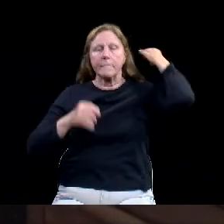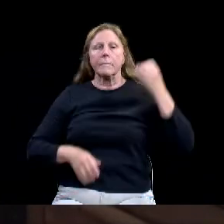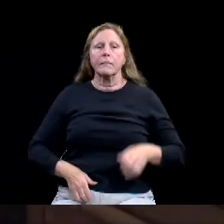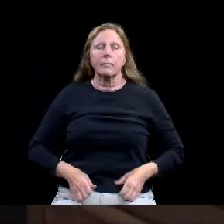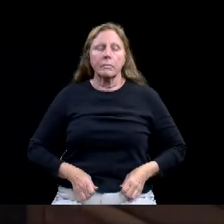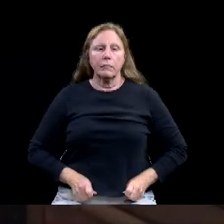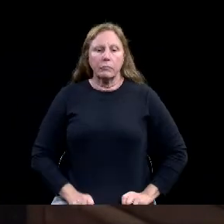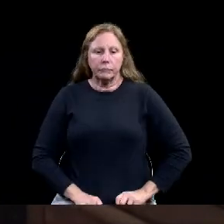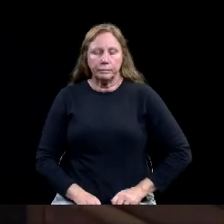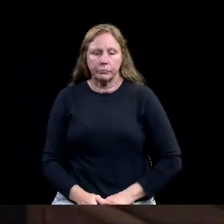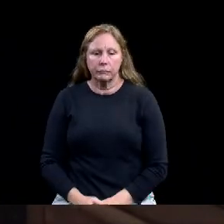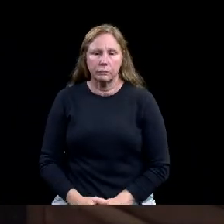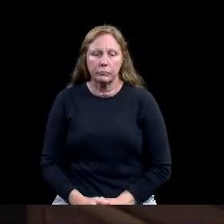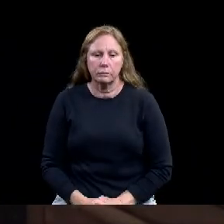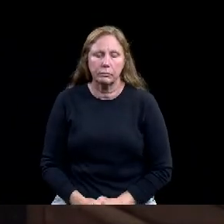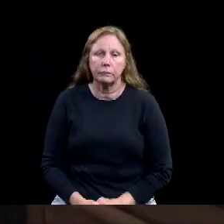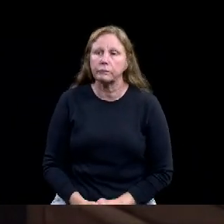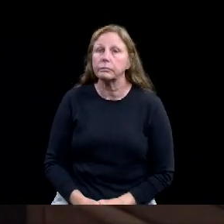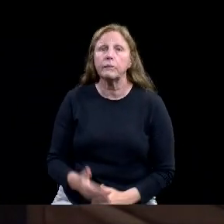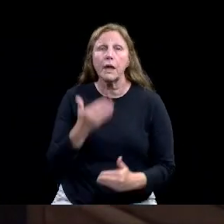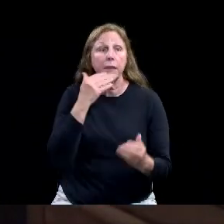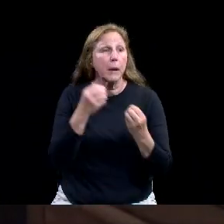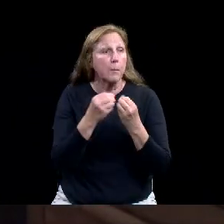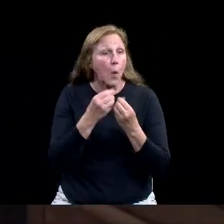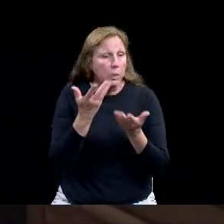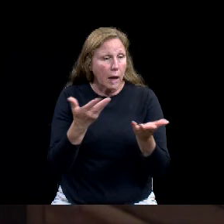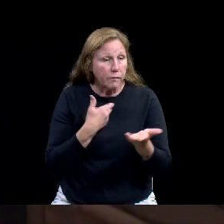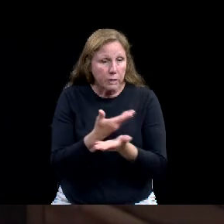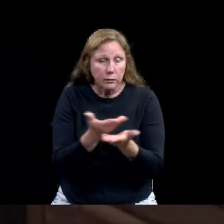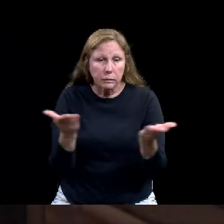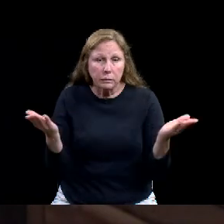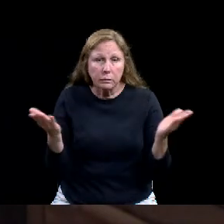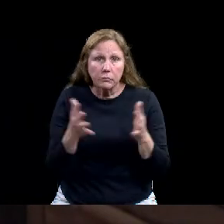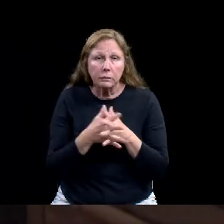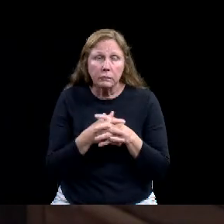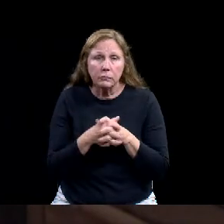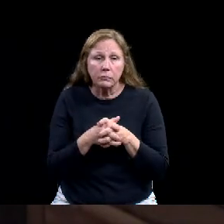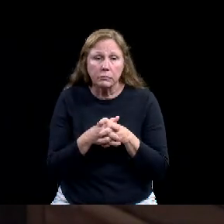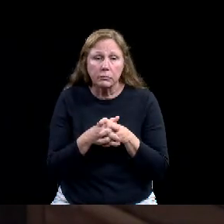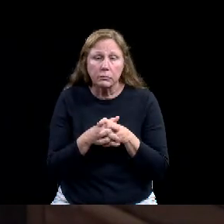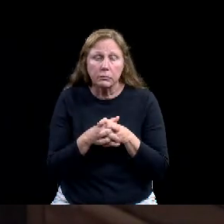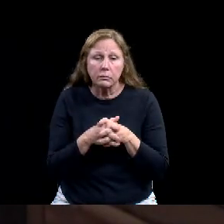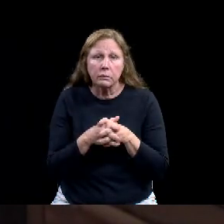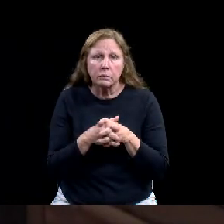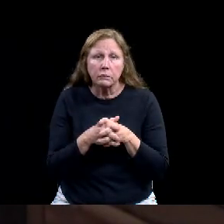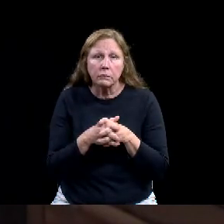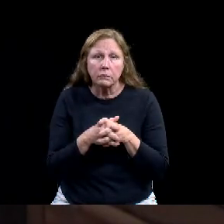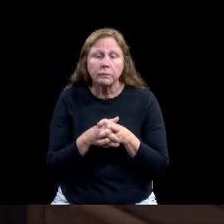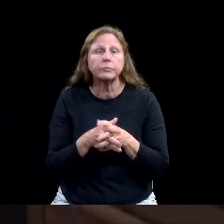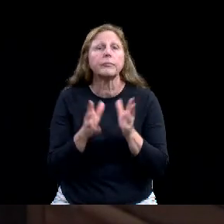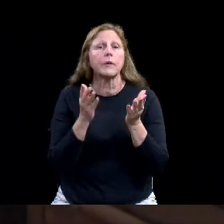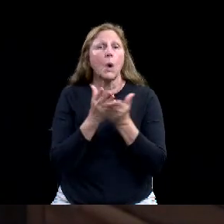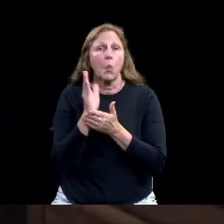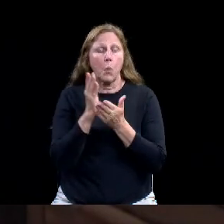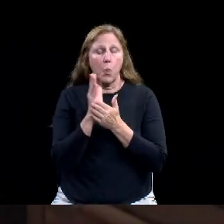All right. We will, um, recess into executive session as read into the record by the city secretary.